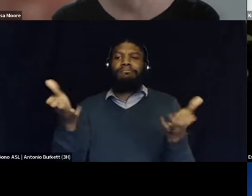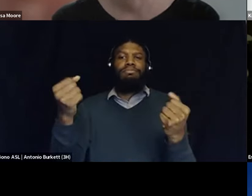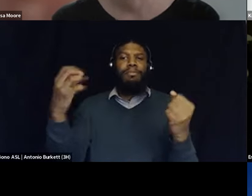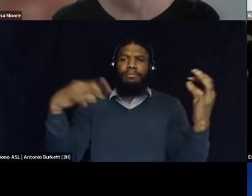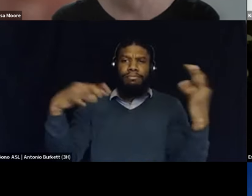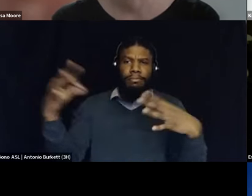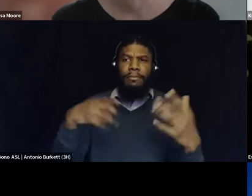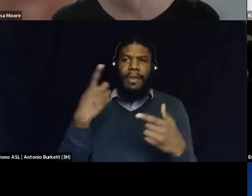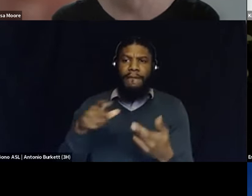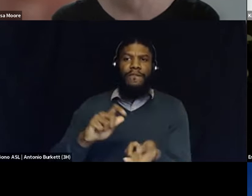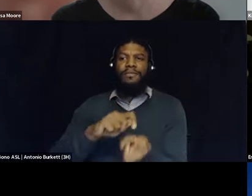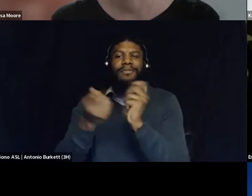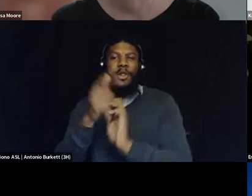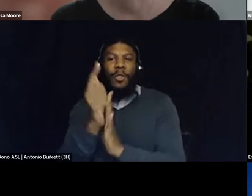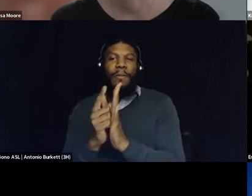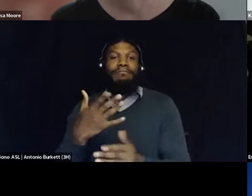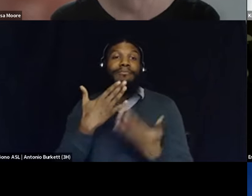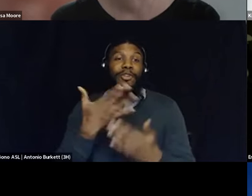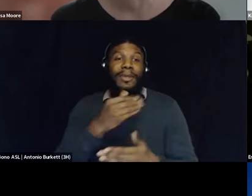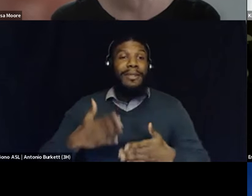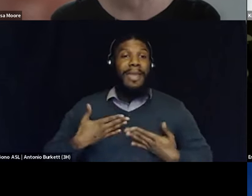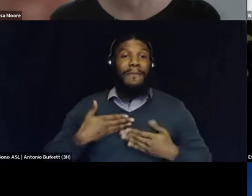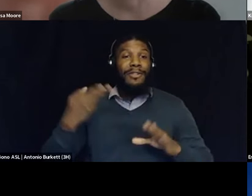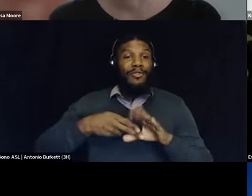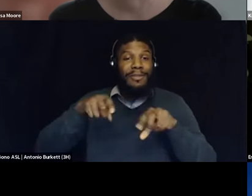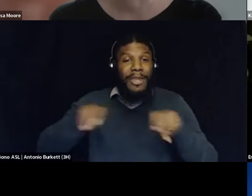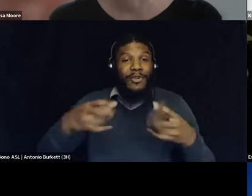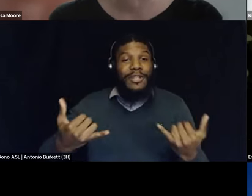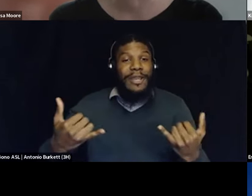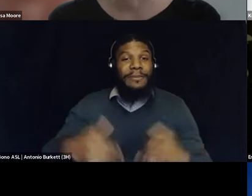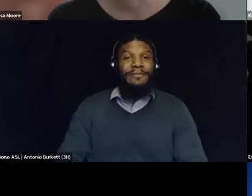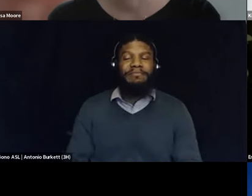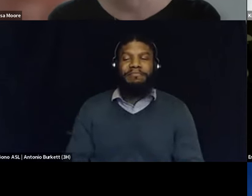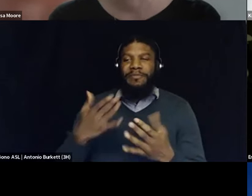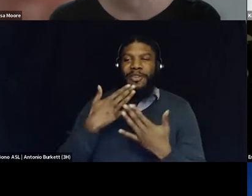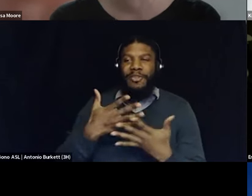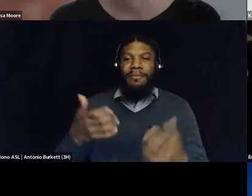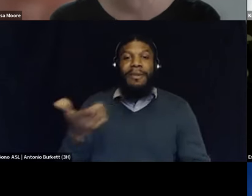and I'm happy to be on this panel today. Thank you. Let's bring in Joyce.